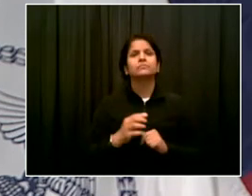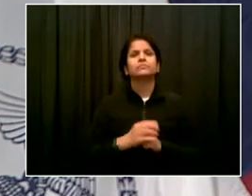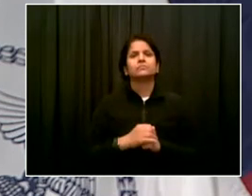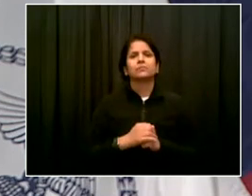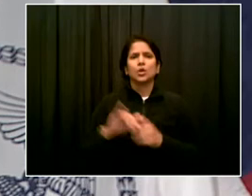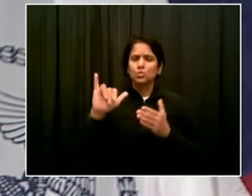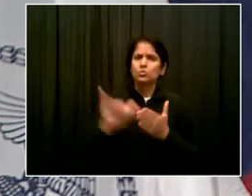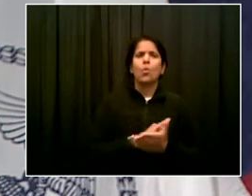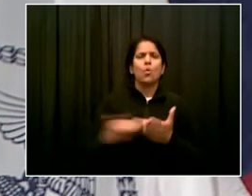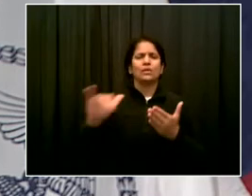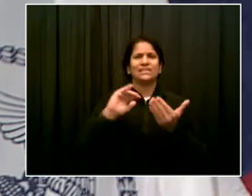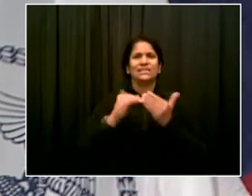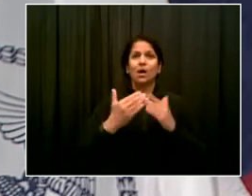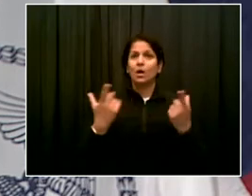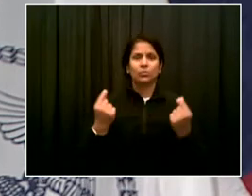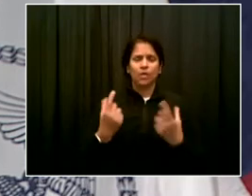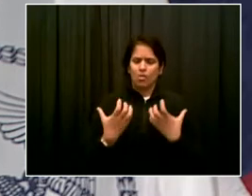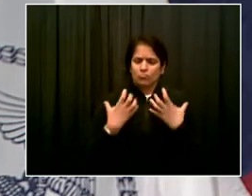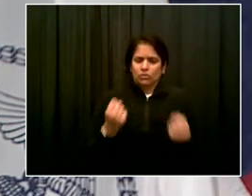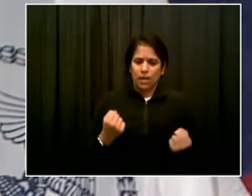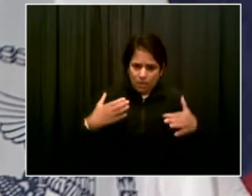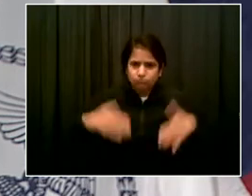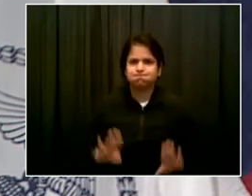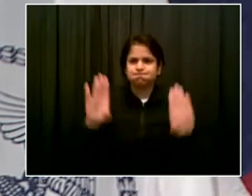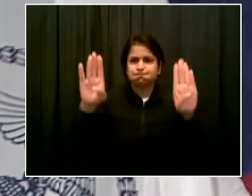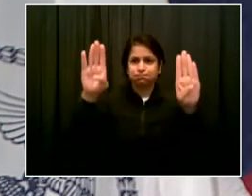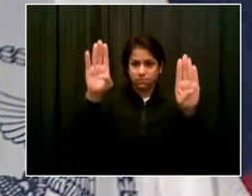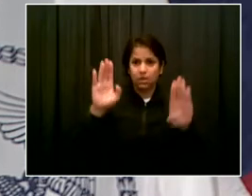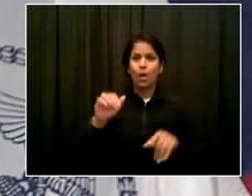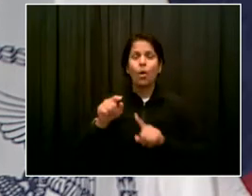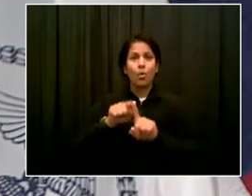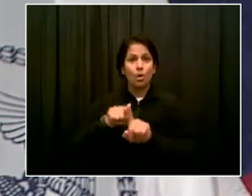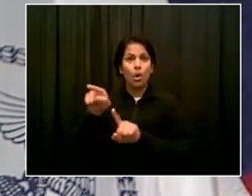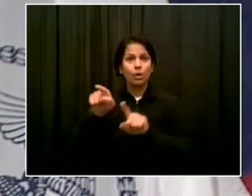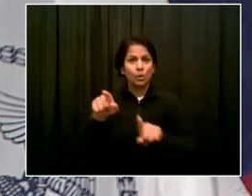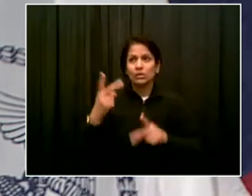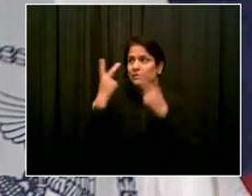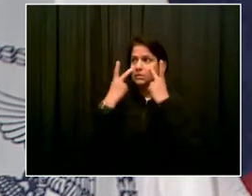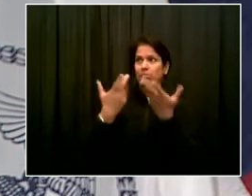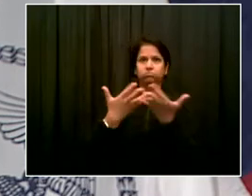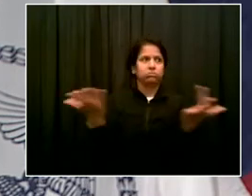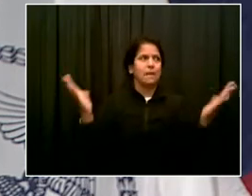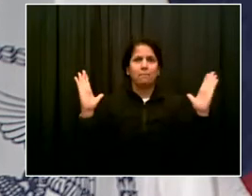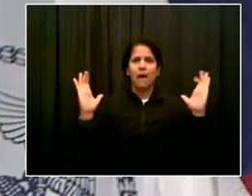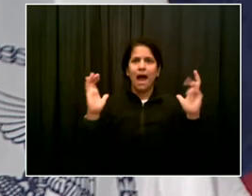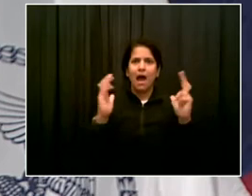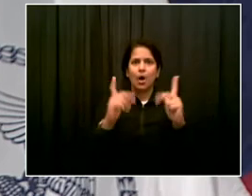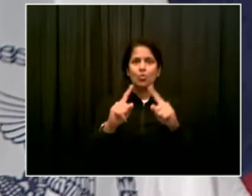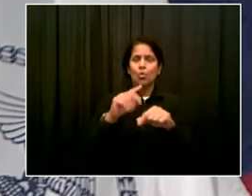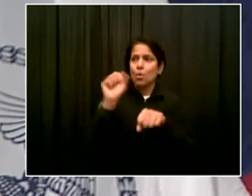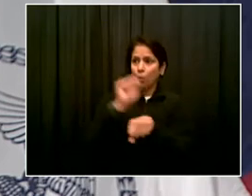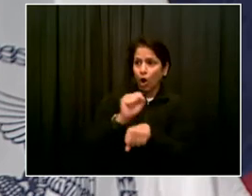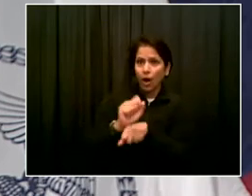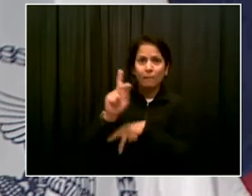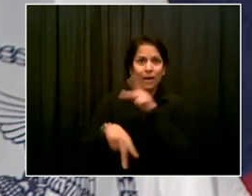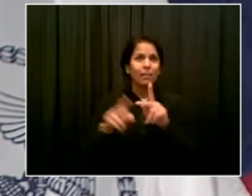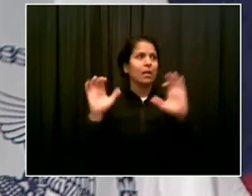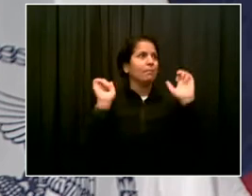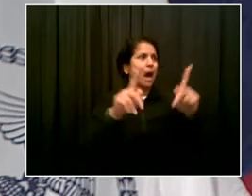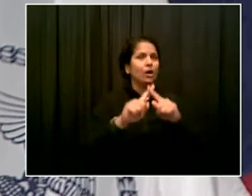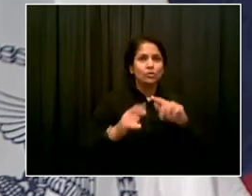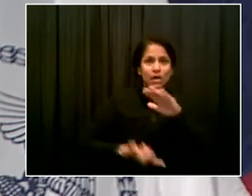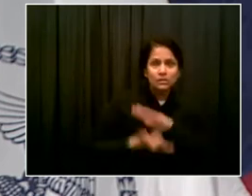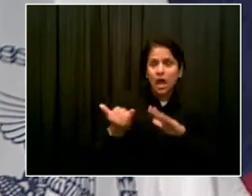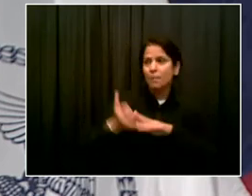activity everywhere, jobs coming back. Um, I think people want to come to New York City. There's a tremendous pent up